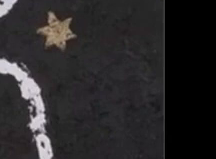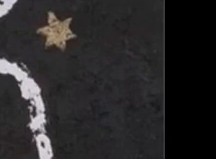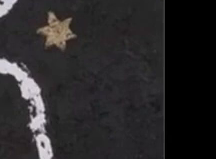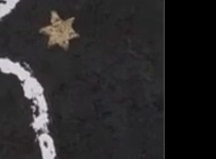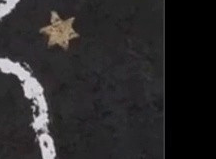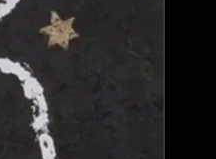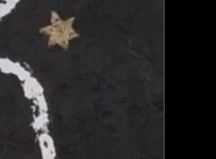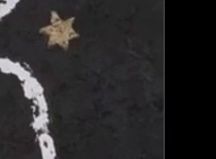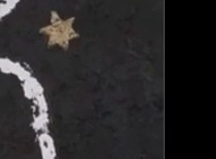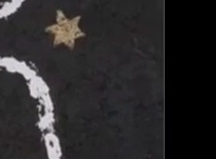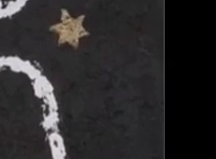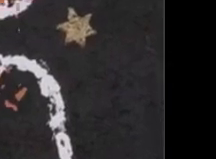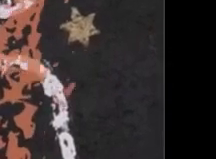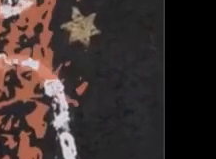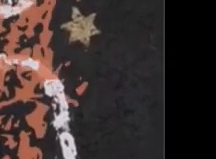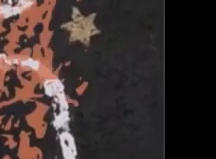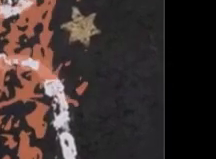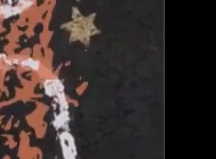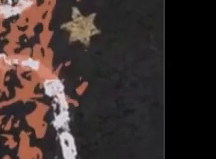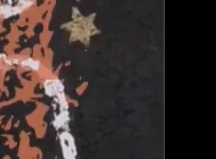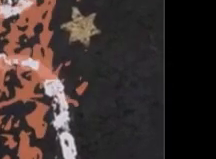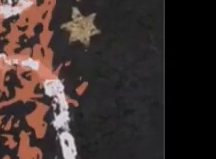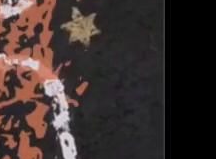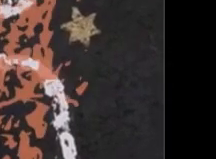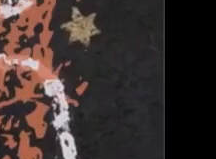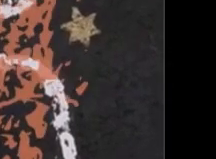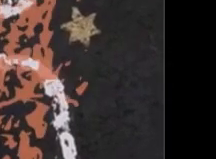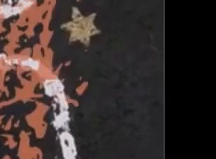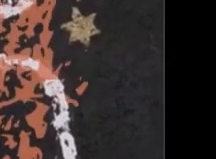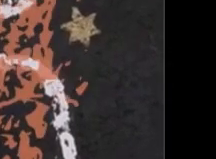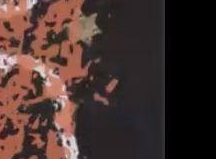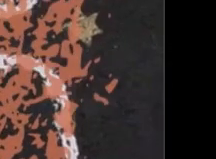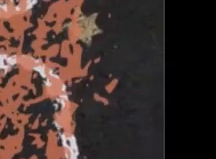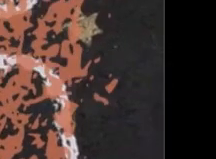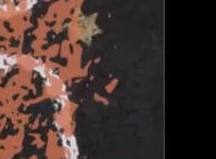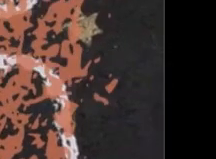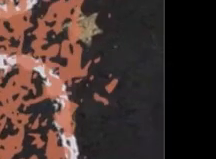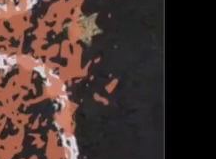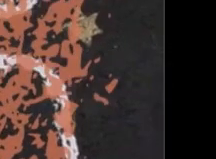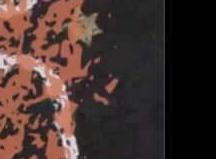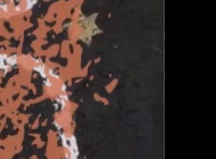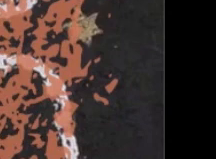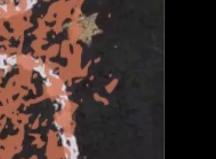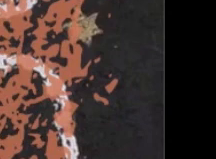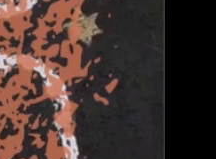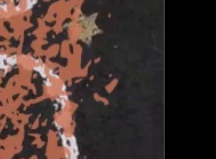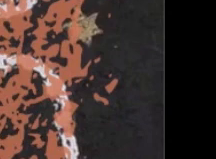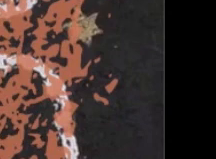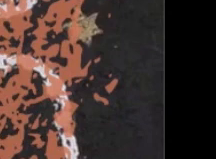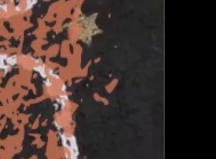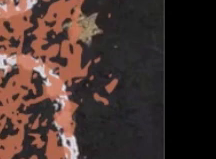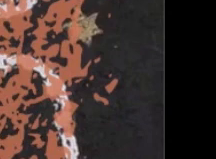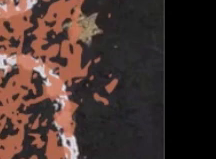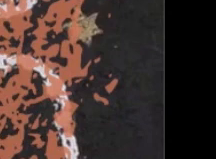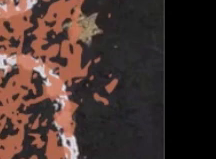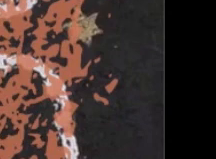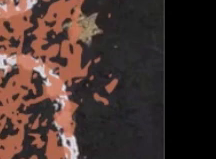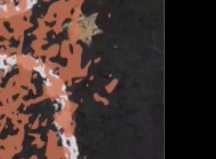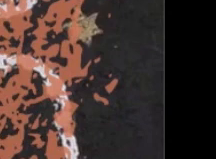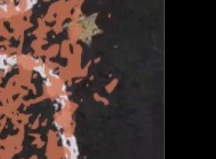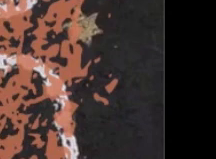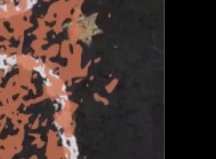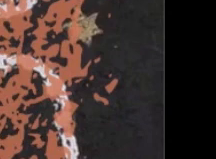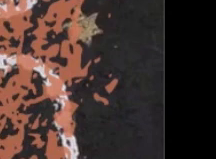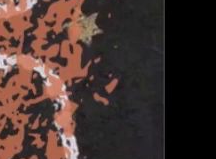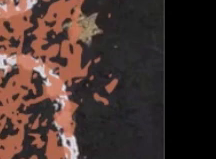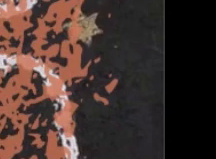I'm coming to you from Brooklyn, New York, which is a colonial name. Brooklyn is in city, another colonial name.